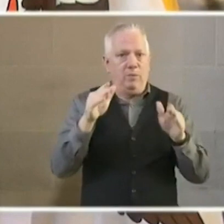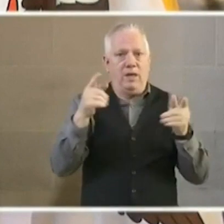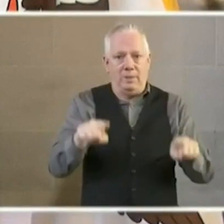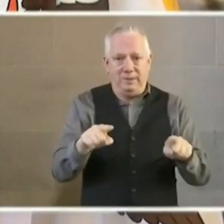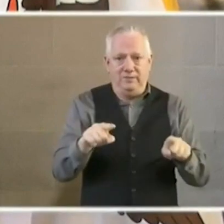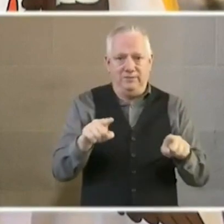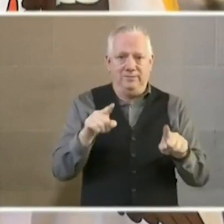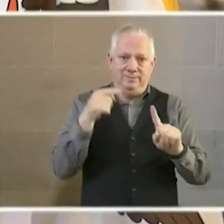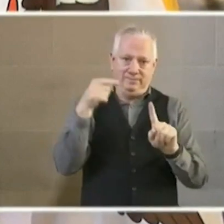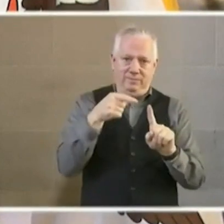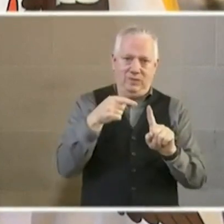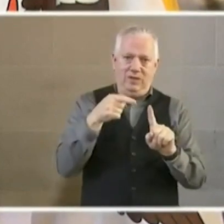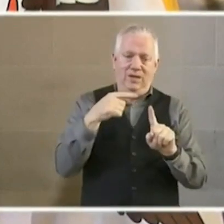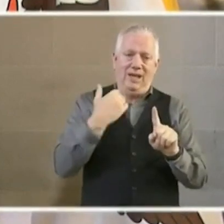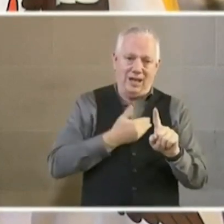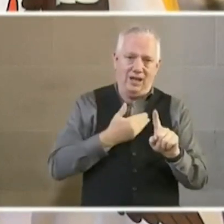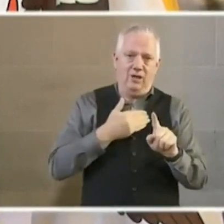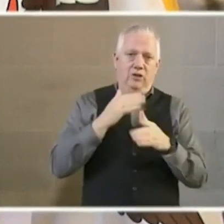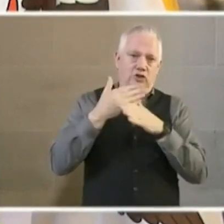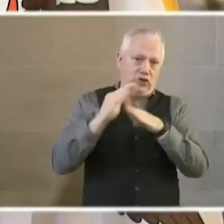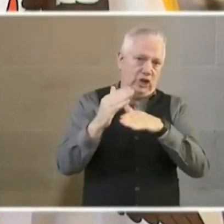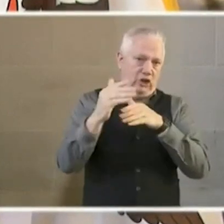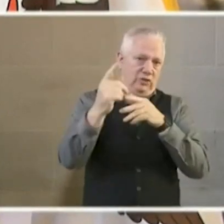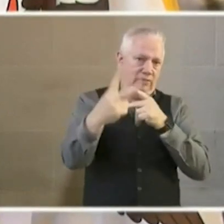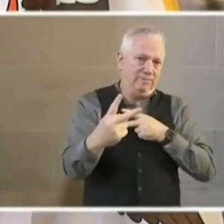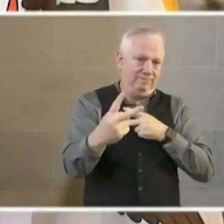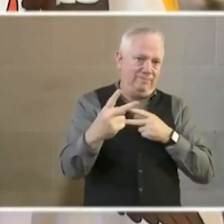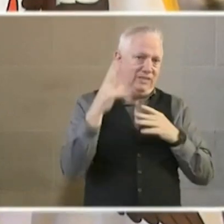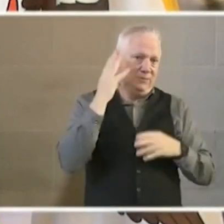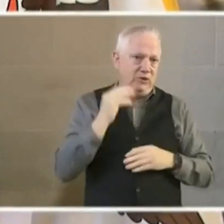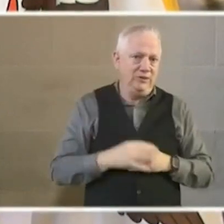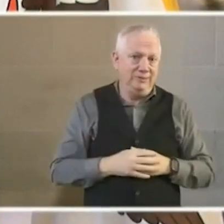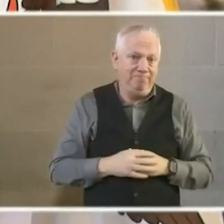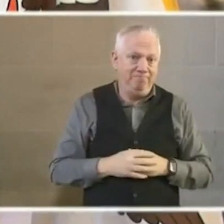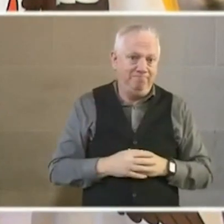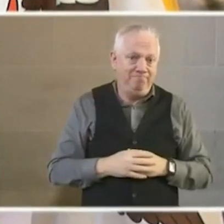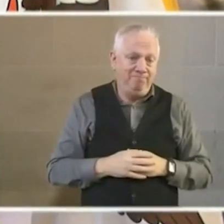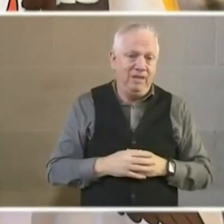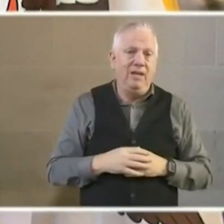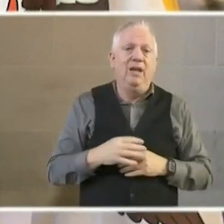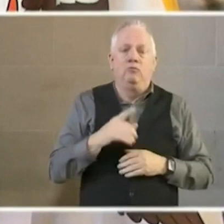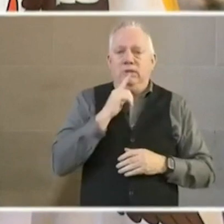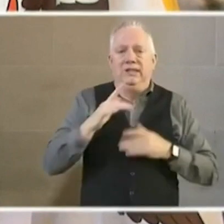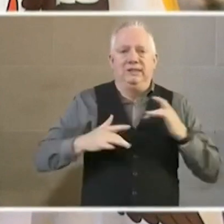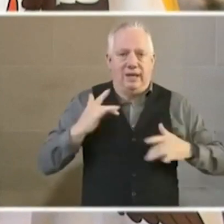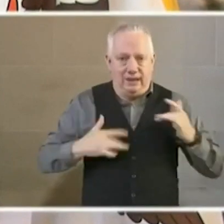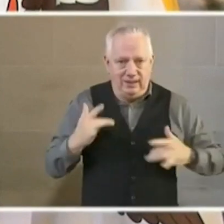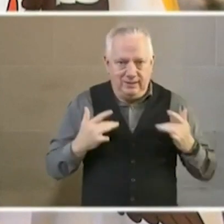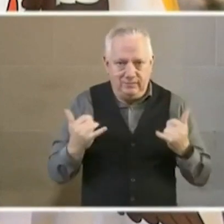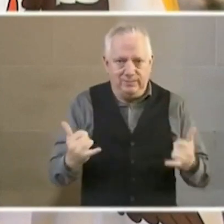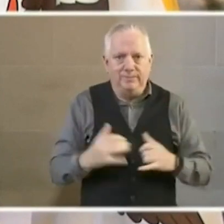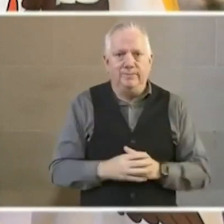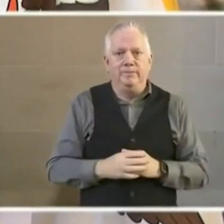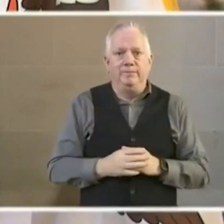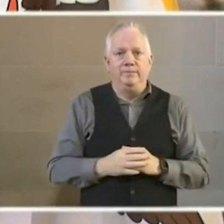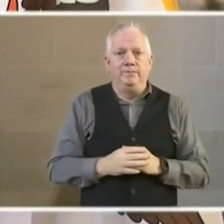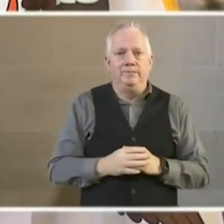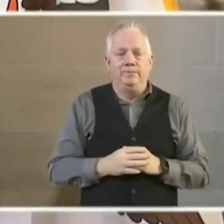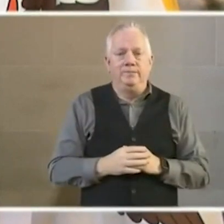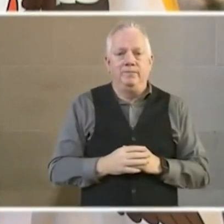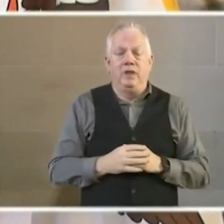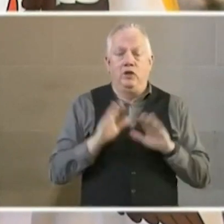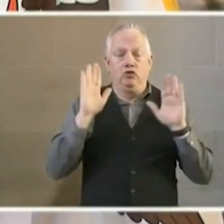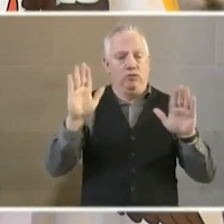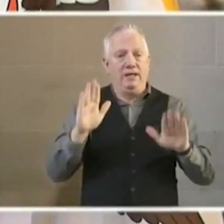to happen is with our shared experience. So I'm really excited. This is a great